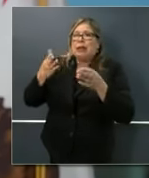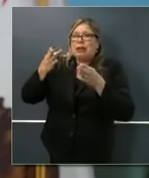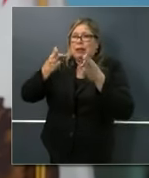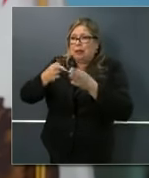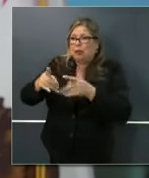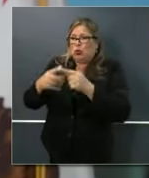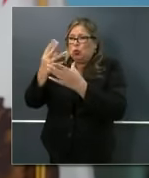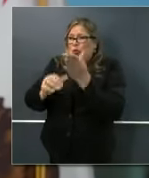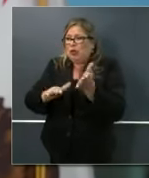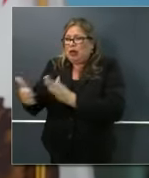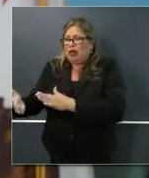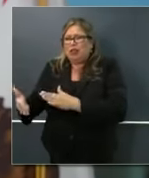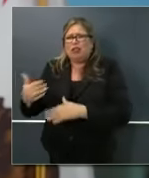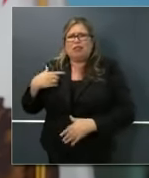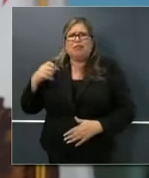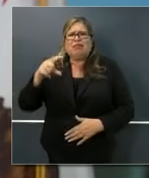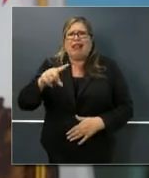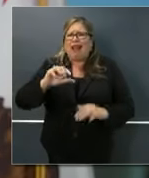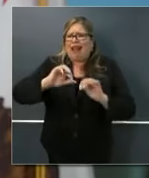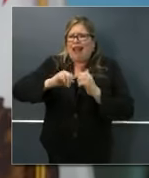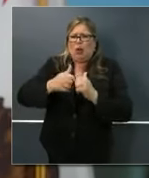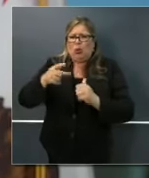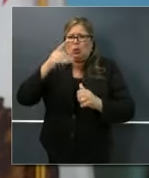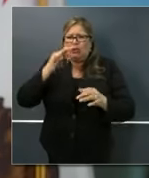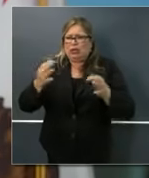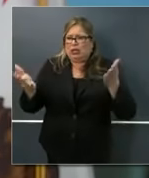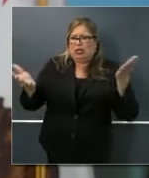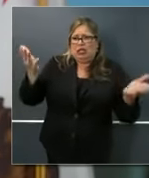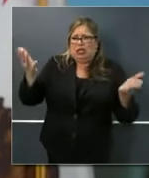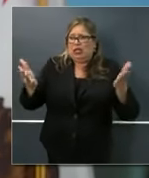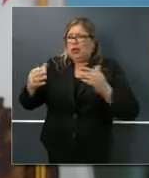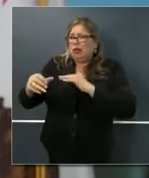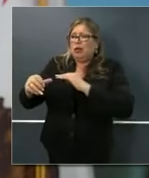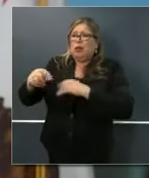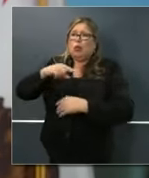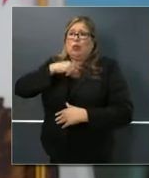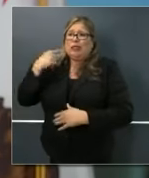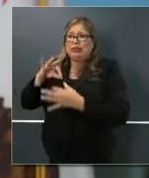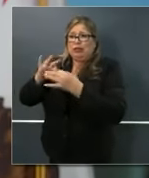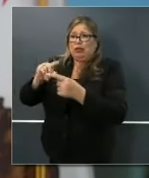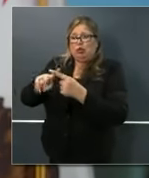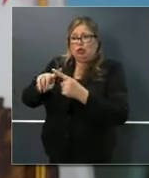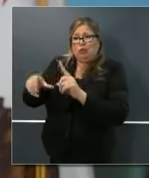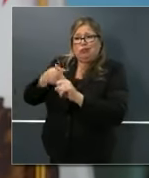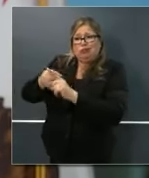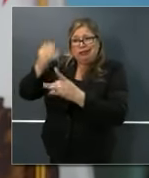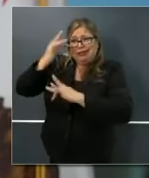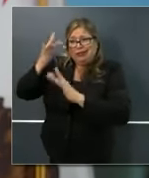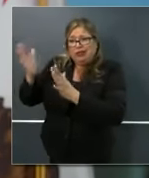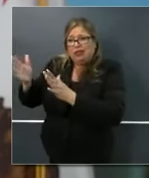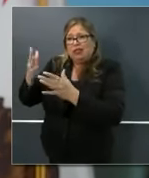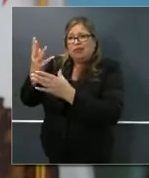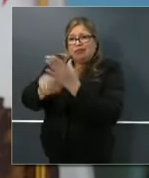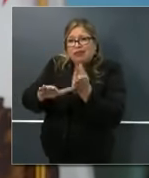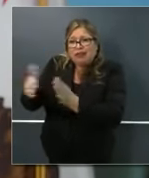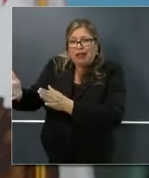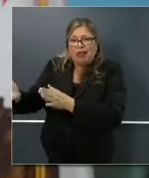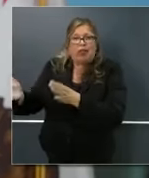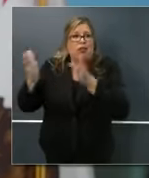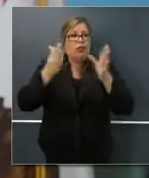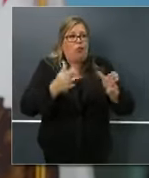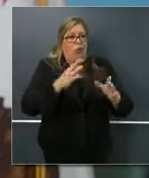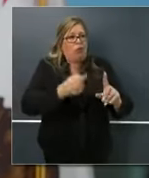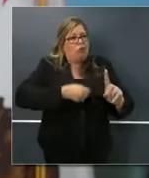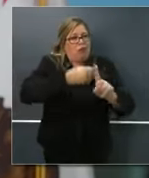risks posed by the virus versus the consequences of the shutdown? Well, we make those adjustments. We do that analysis every single morning, every